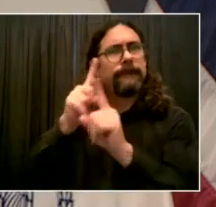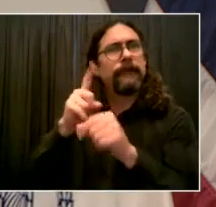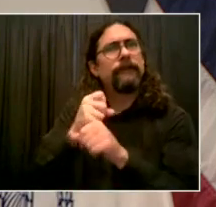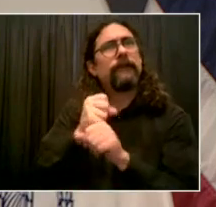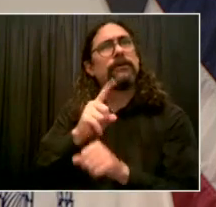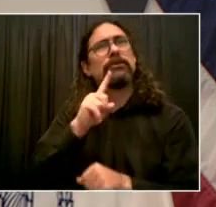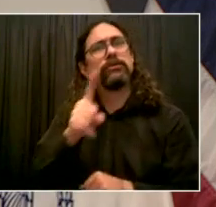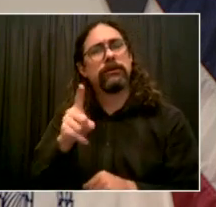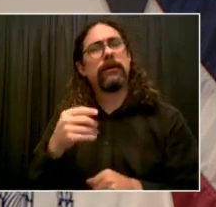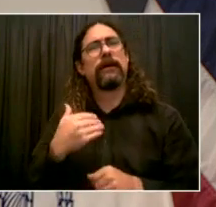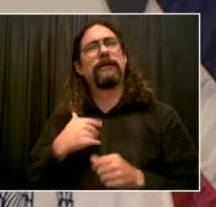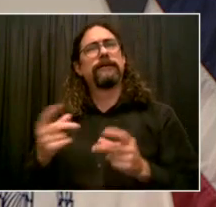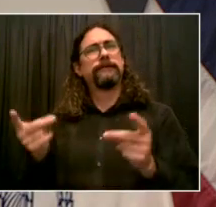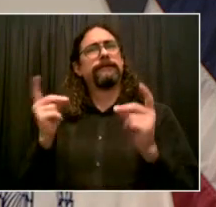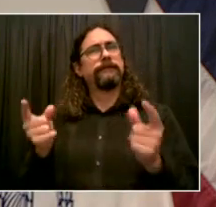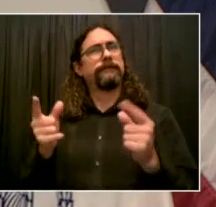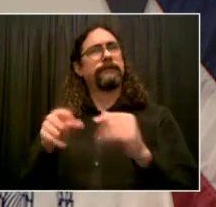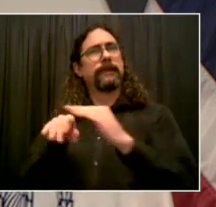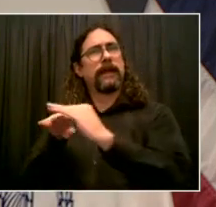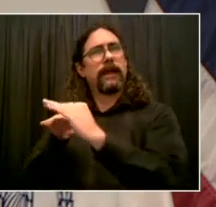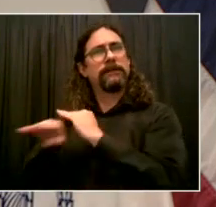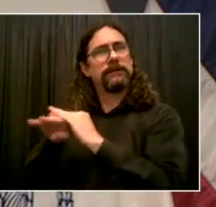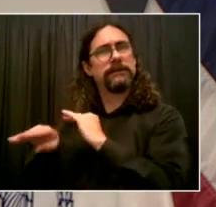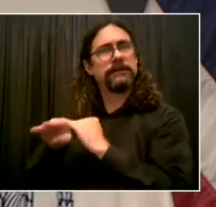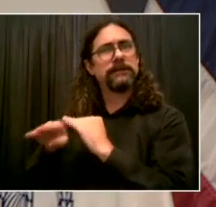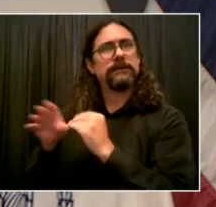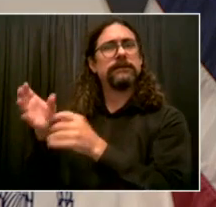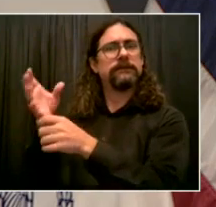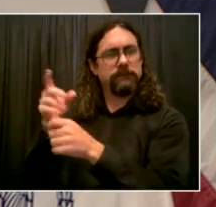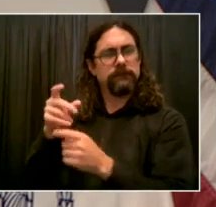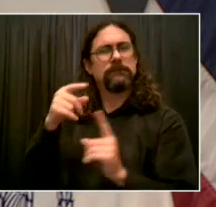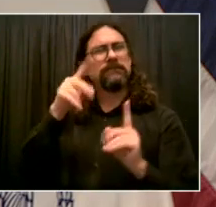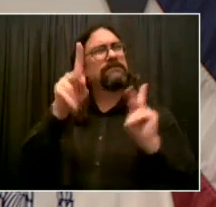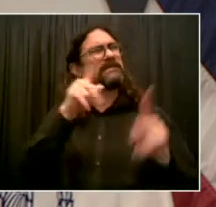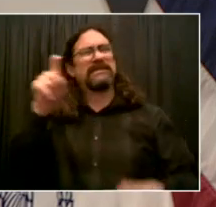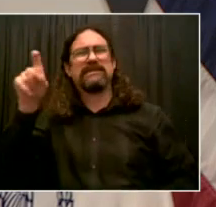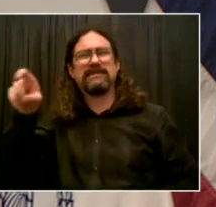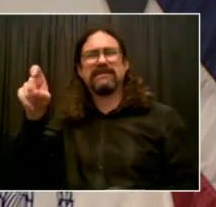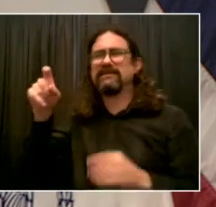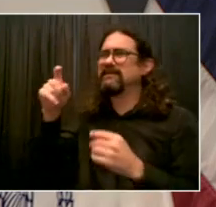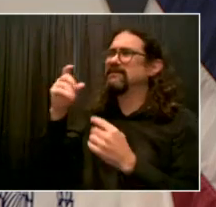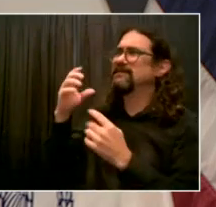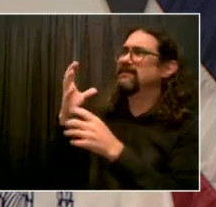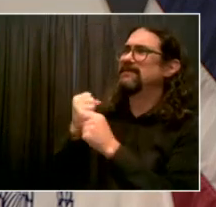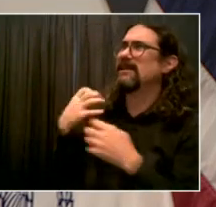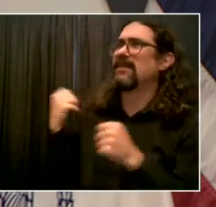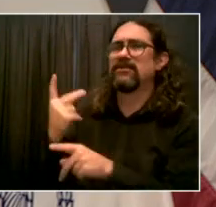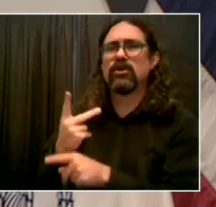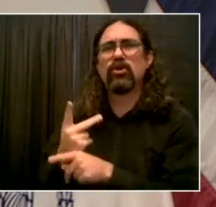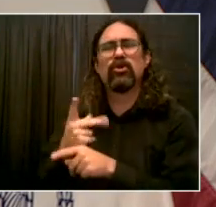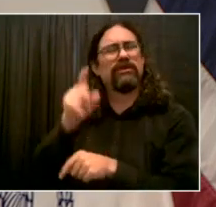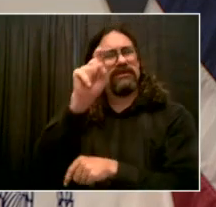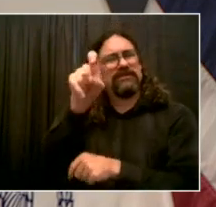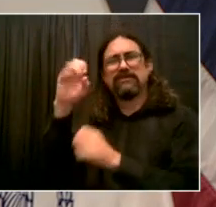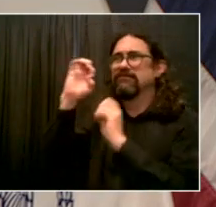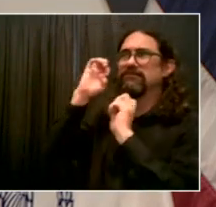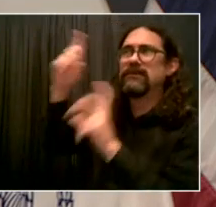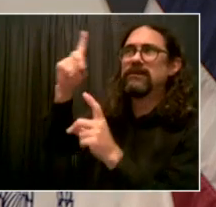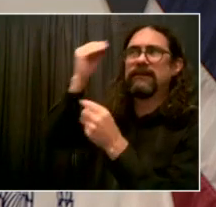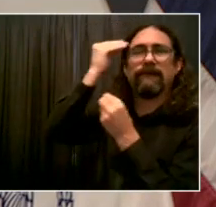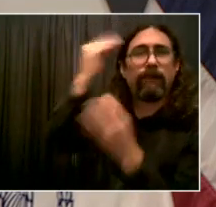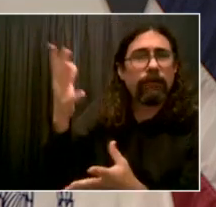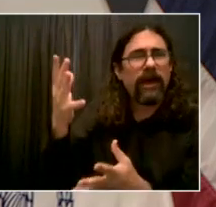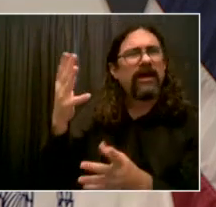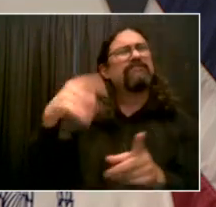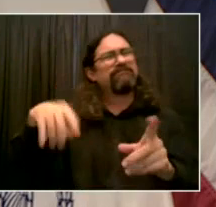We're going to be employing thousands of New Yorkers in this effort from the communities most affected by the challenges of COVID. And it's going to